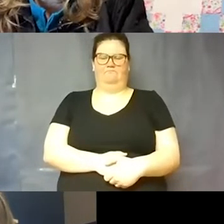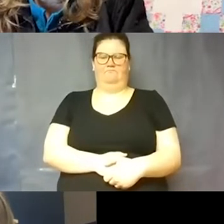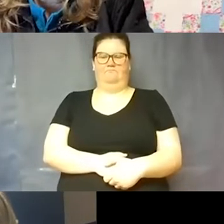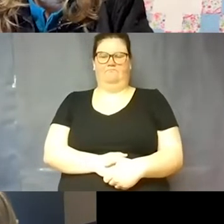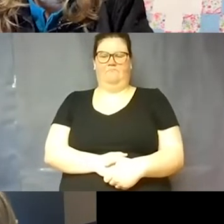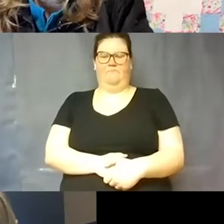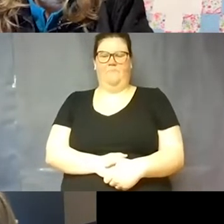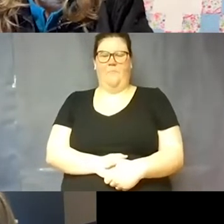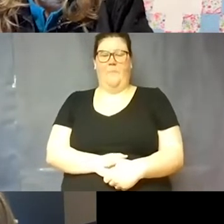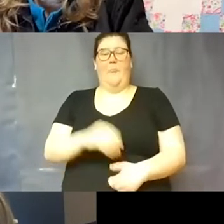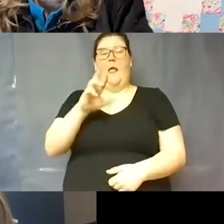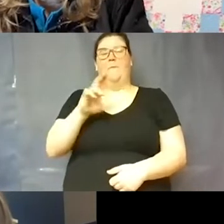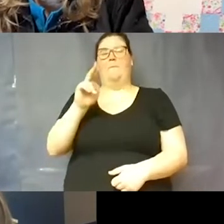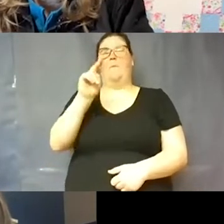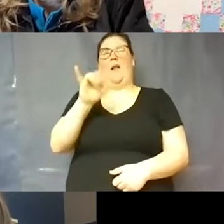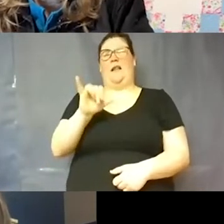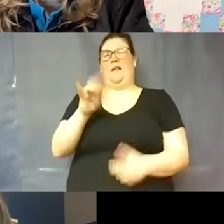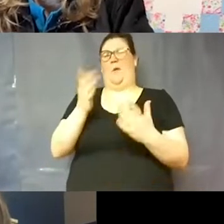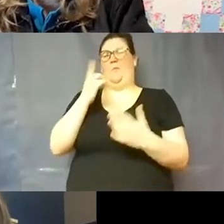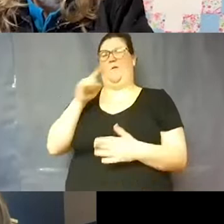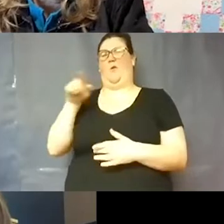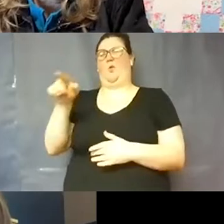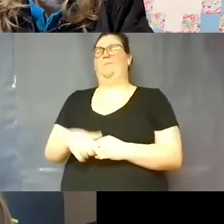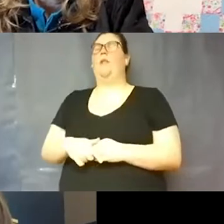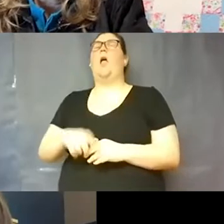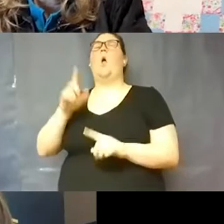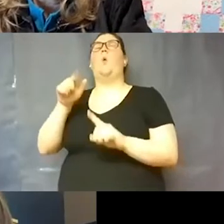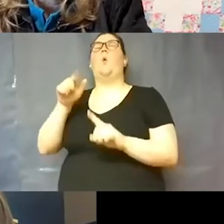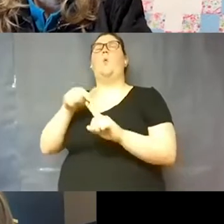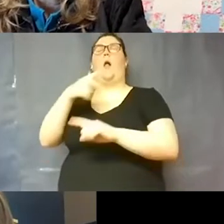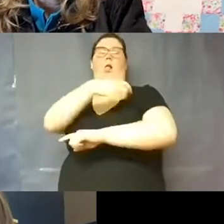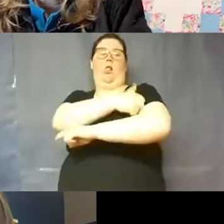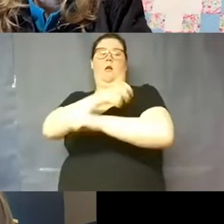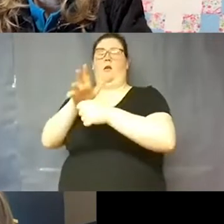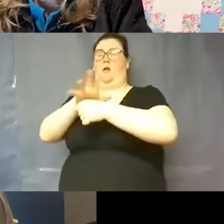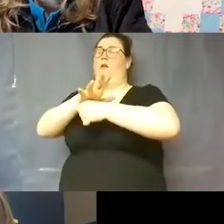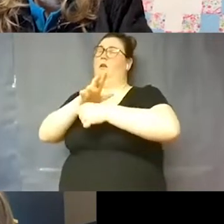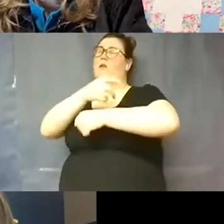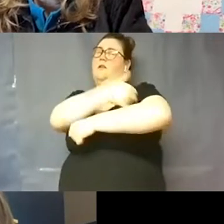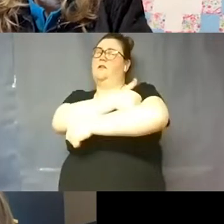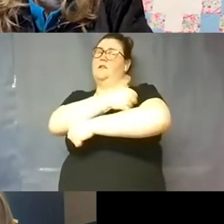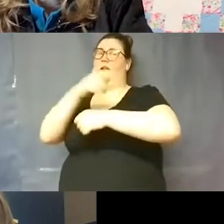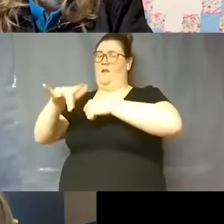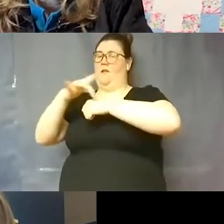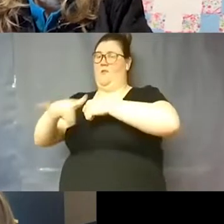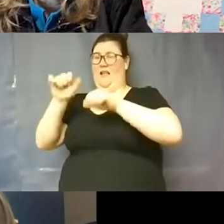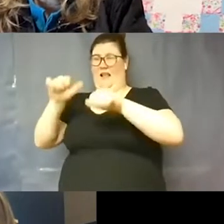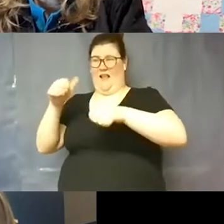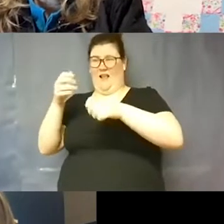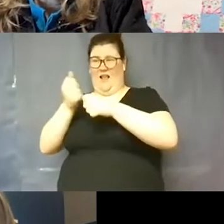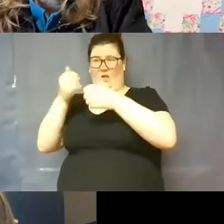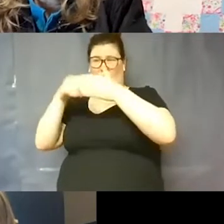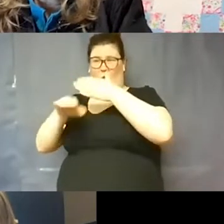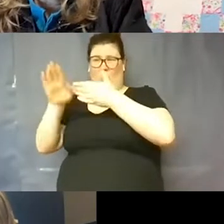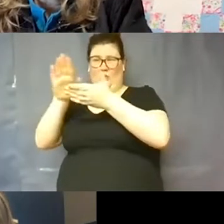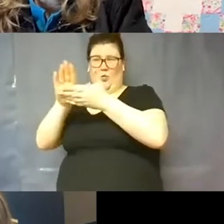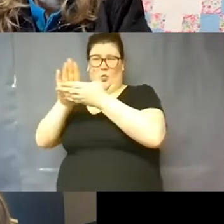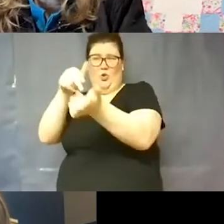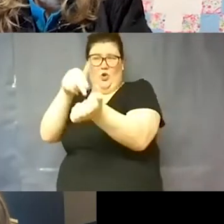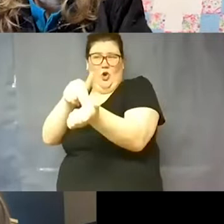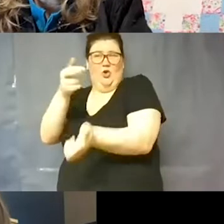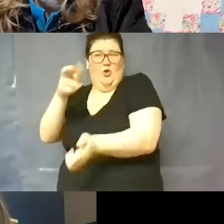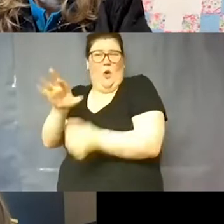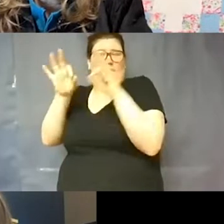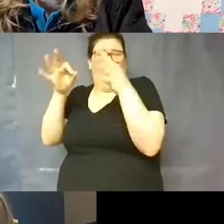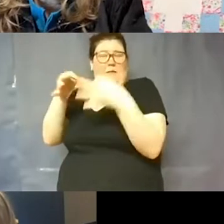Brandy this is probably for you. When COVID-19 vaccines become available for kids is that something they can get through school nurses or would families be expected to get the